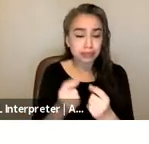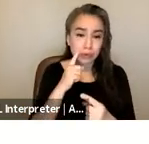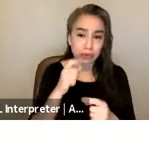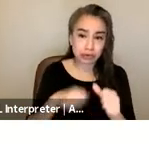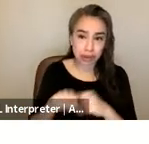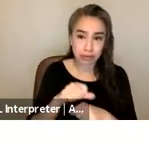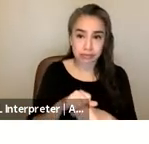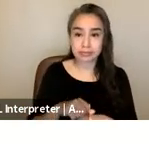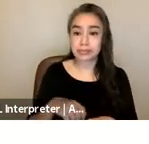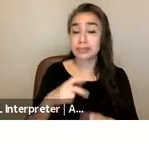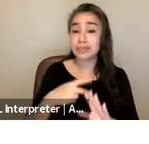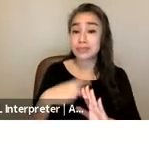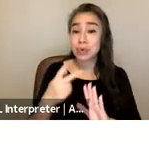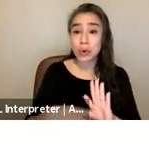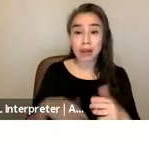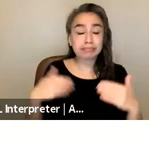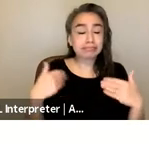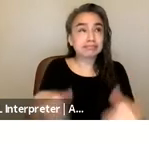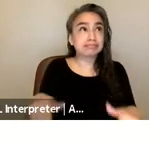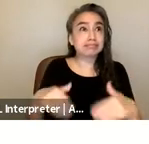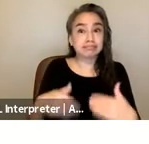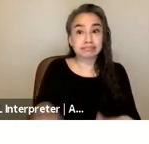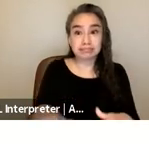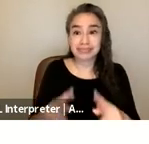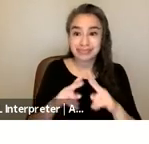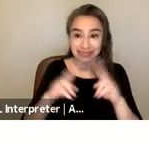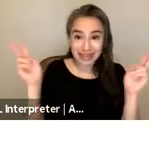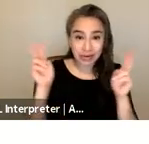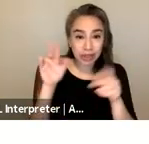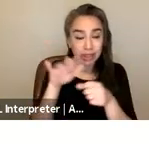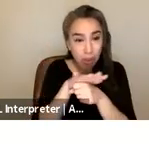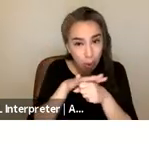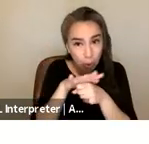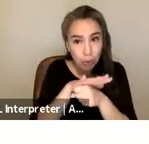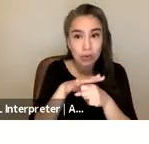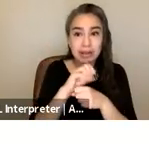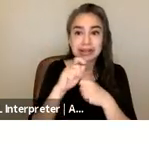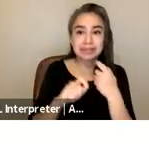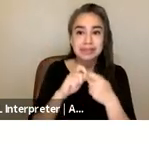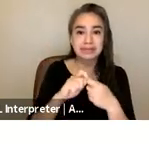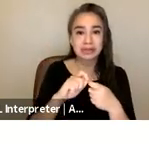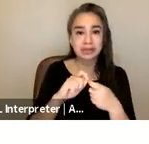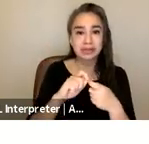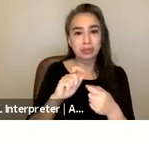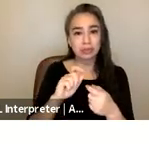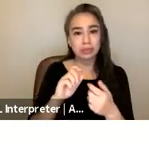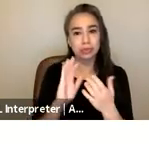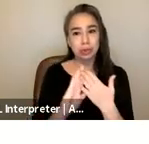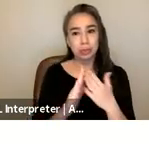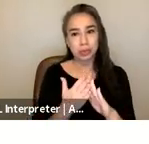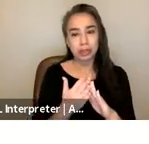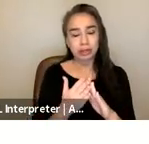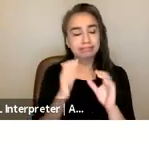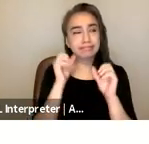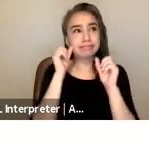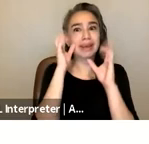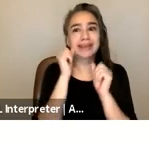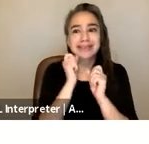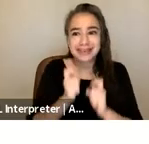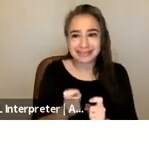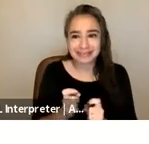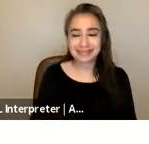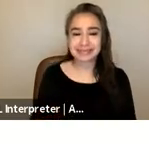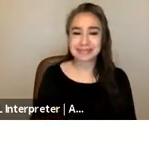and hyper-local um and community specific which is an which is an amazing gift but as advocates began to